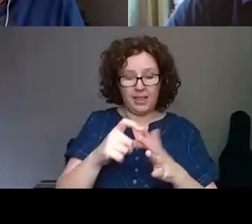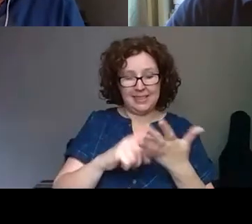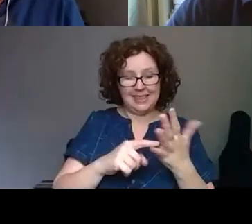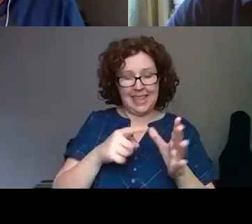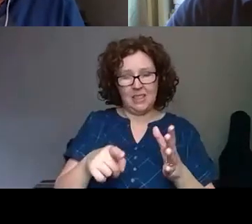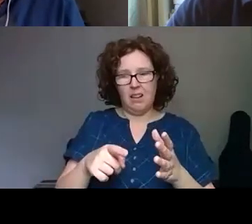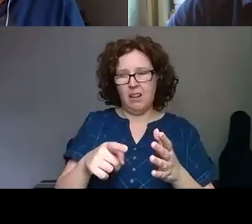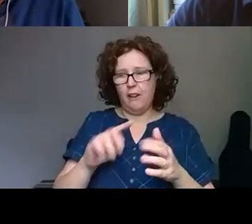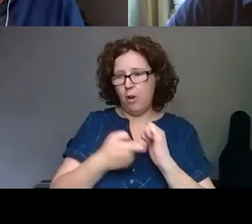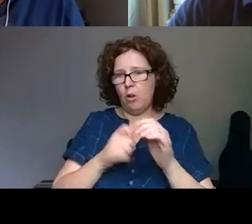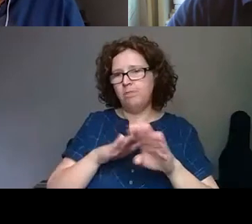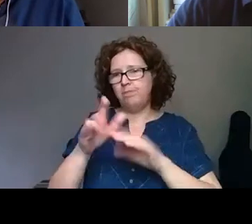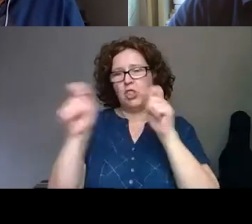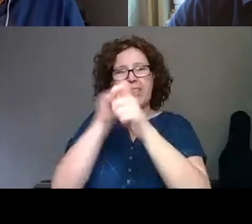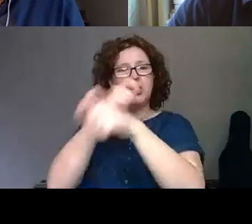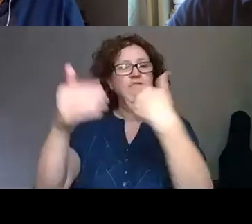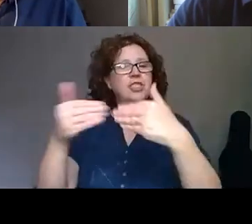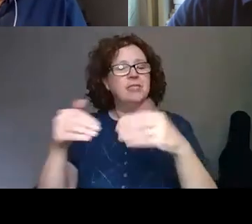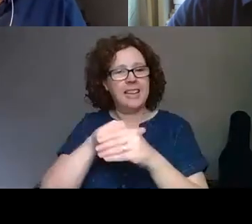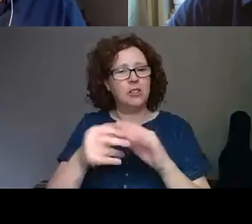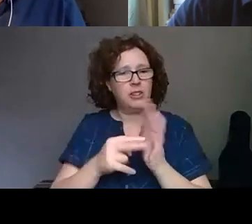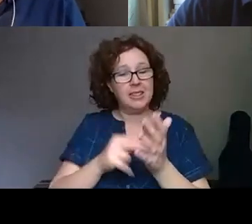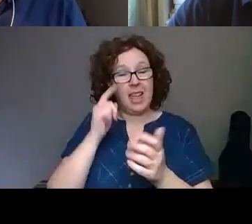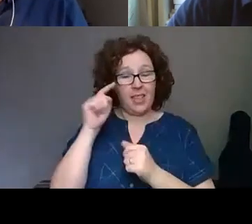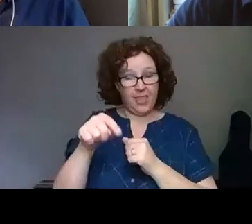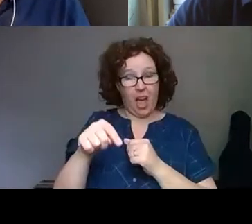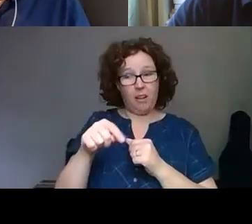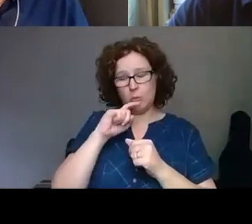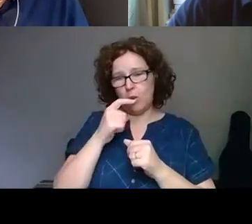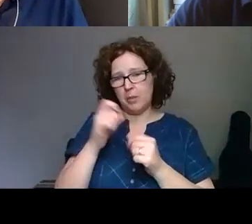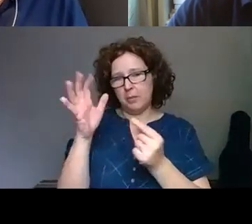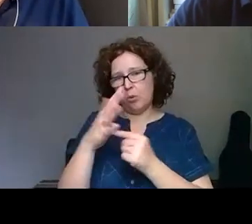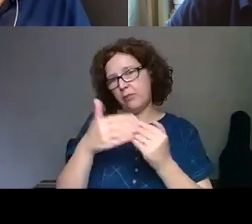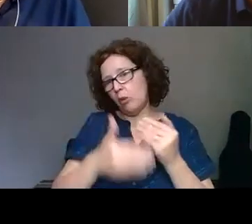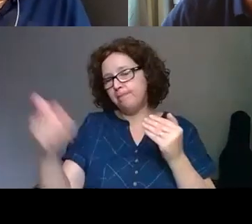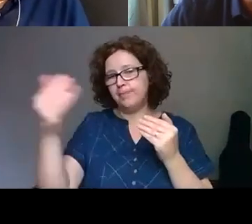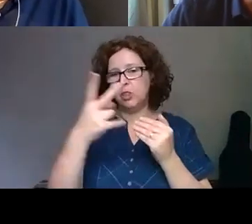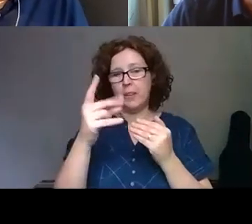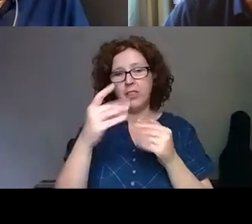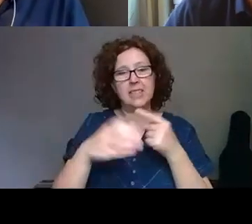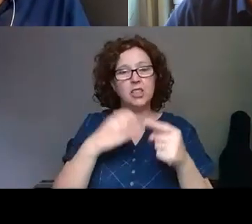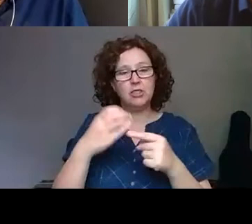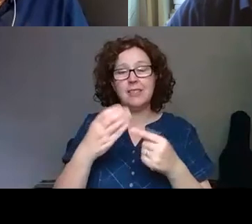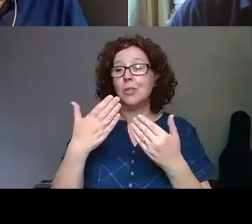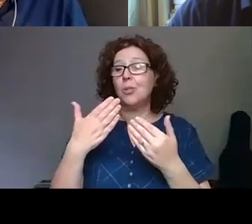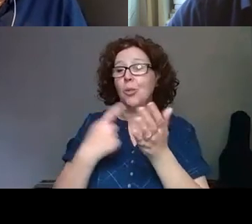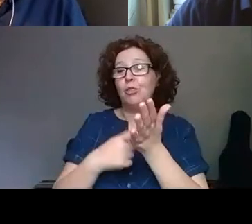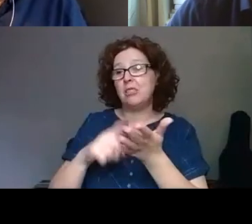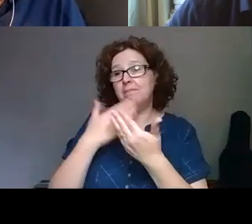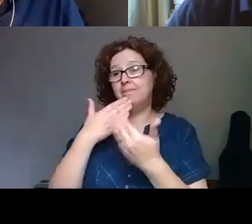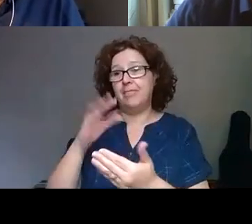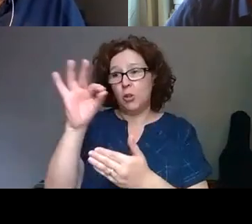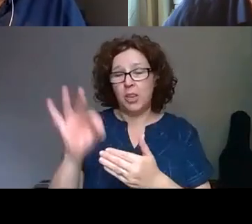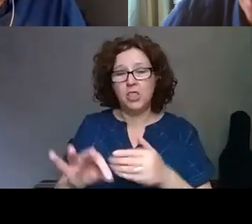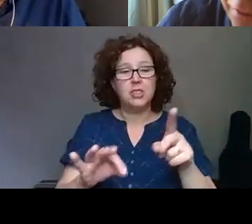powerful organization, and I think it will be that that currency that's going to define us in this century. So, Richard, thank you for that question. And I'll thank you for your insight.